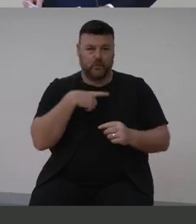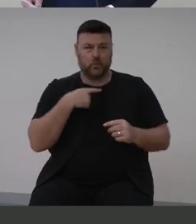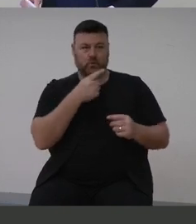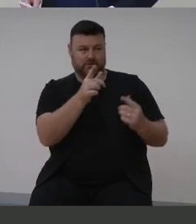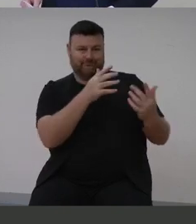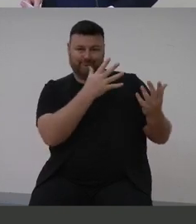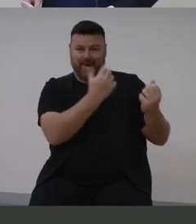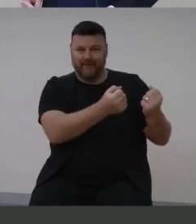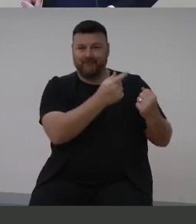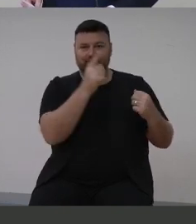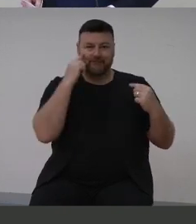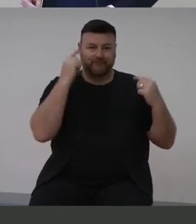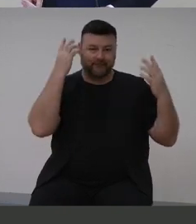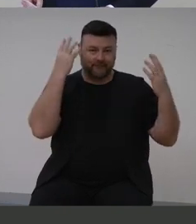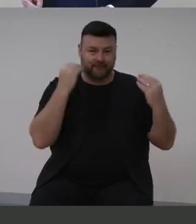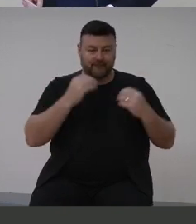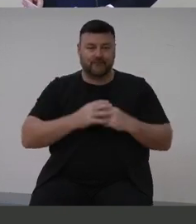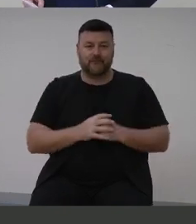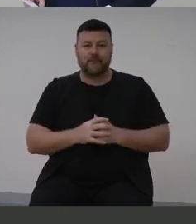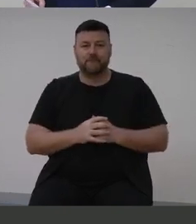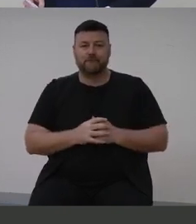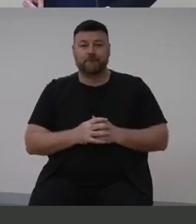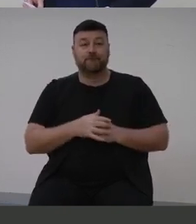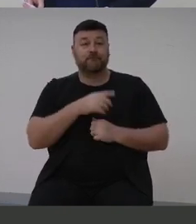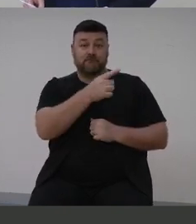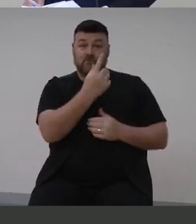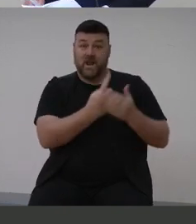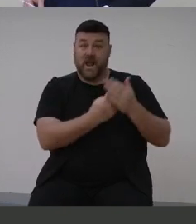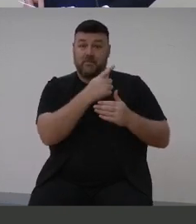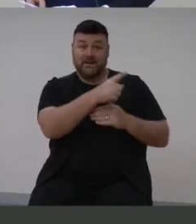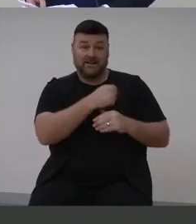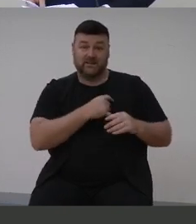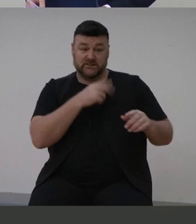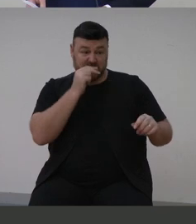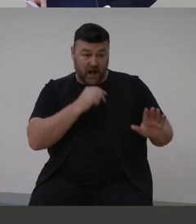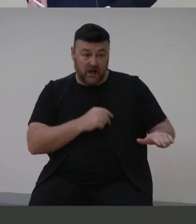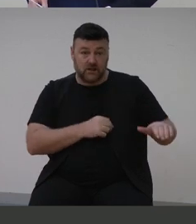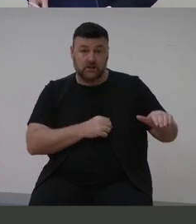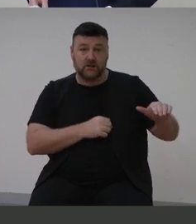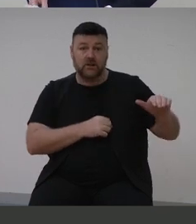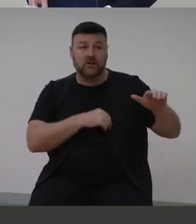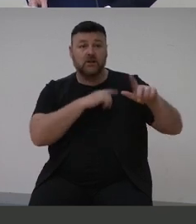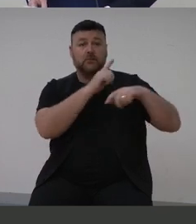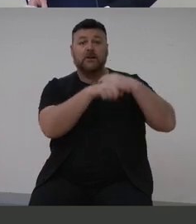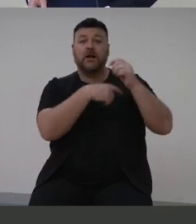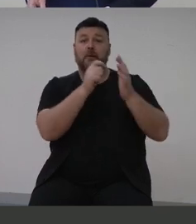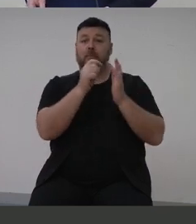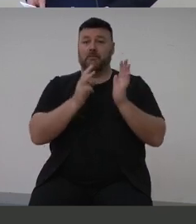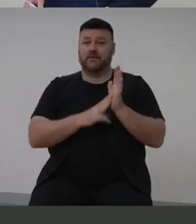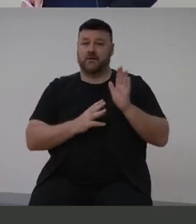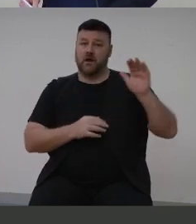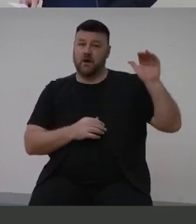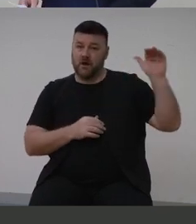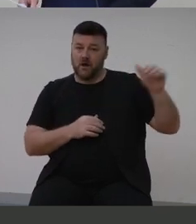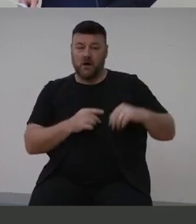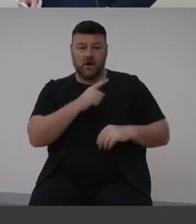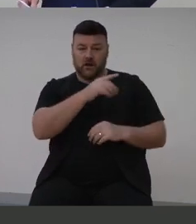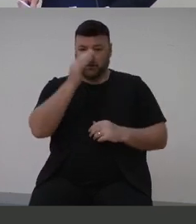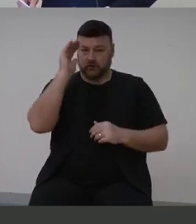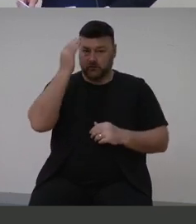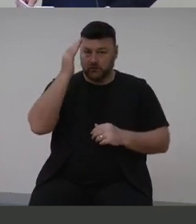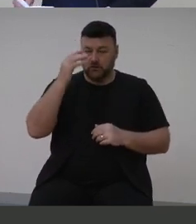insight into the impact of hearing loss was shaped in his youth and honed during his rise to Australia's highest political office. His resilience,